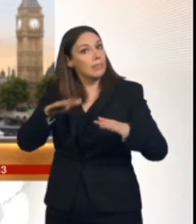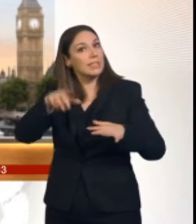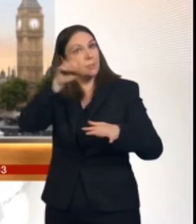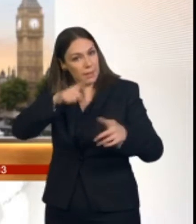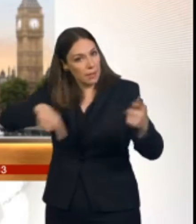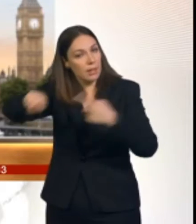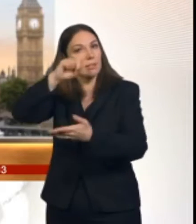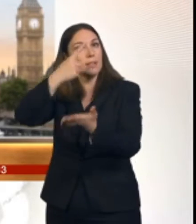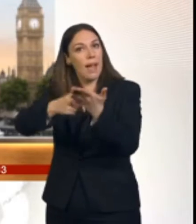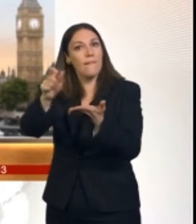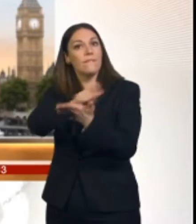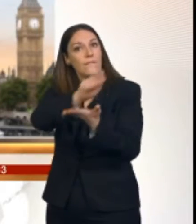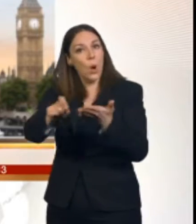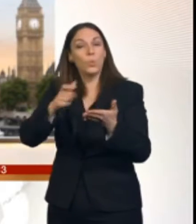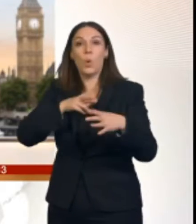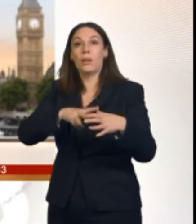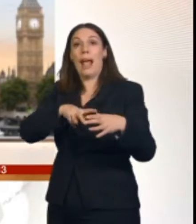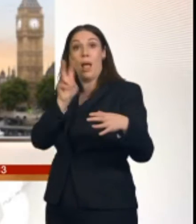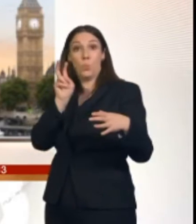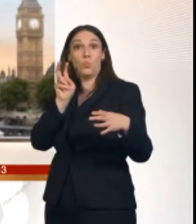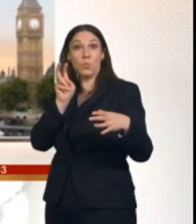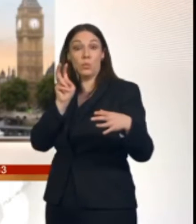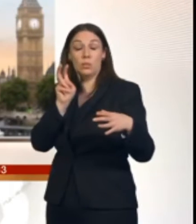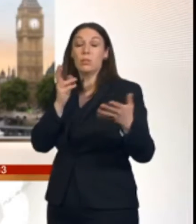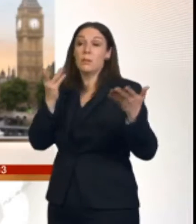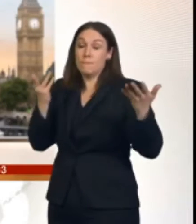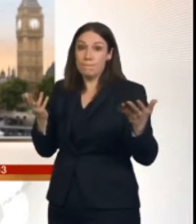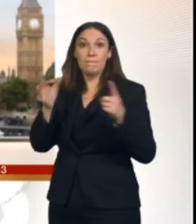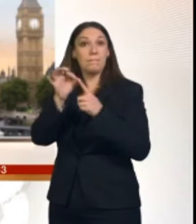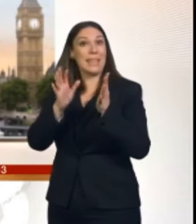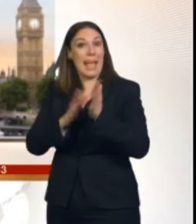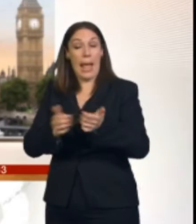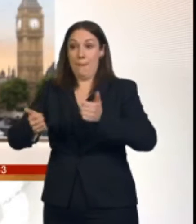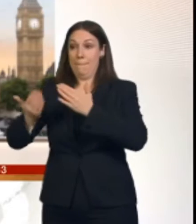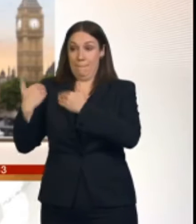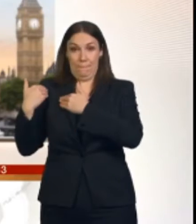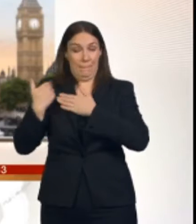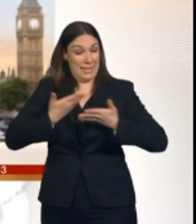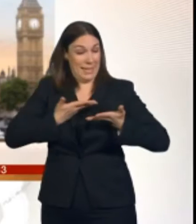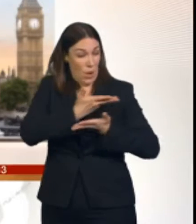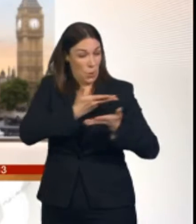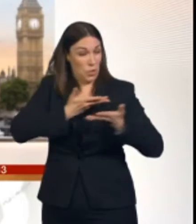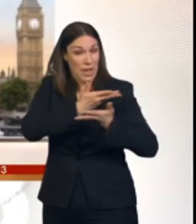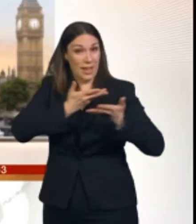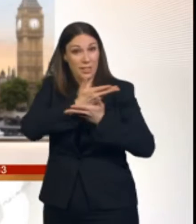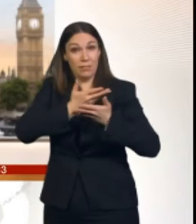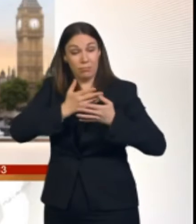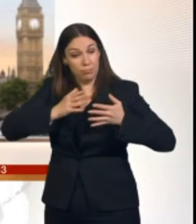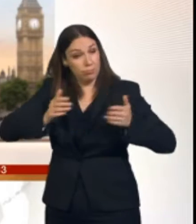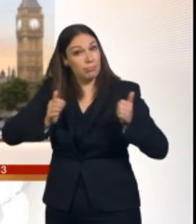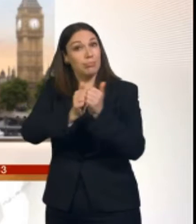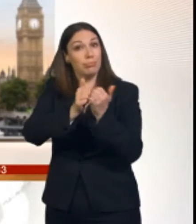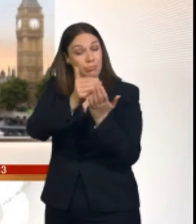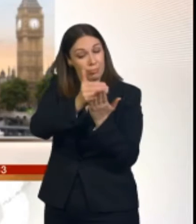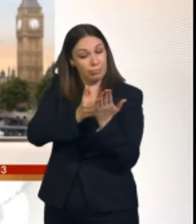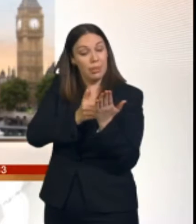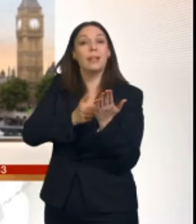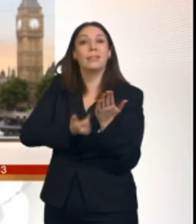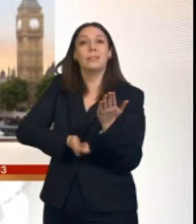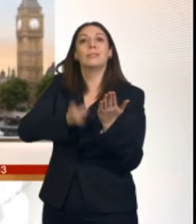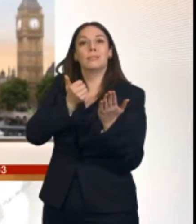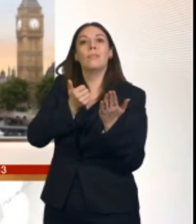deal which the Prime Minister has negotiated is the best one for the British economy. Better than a straightforward free trade